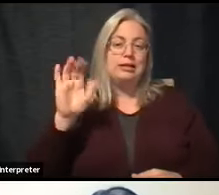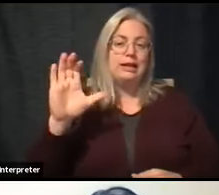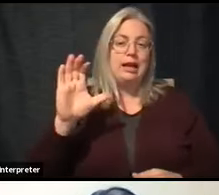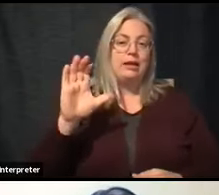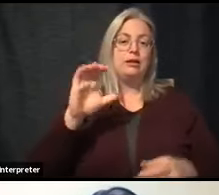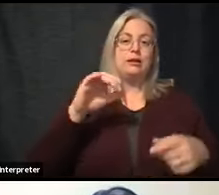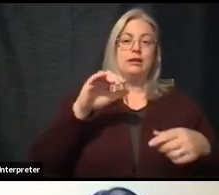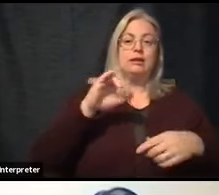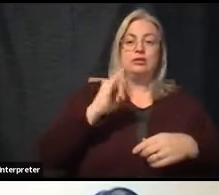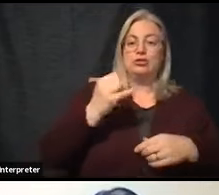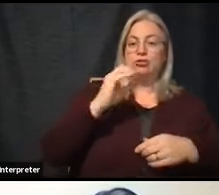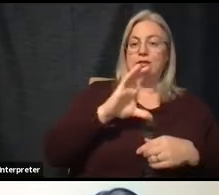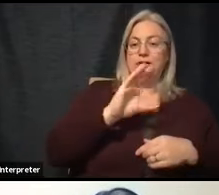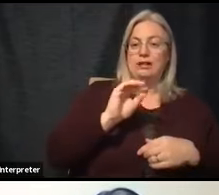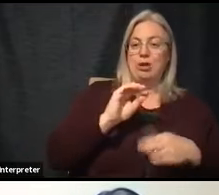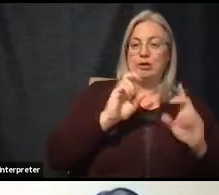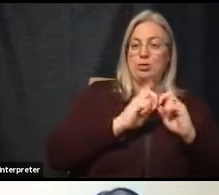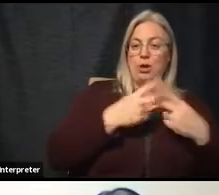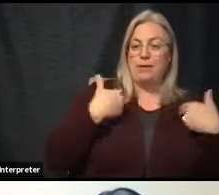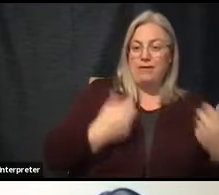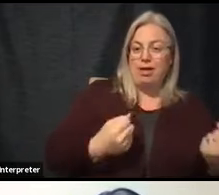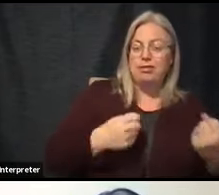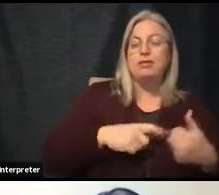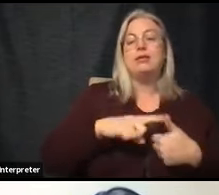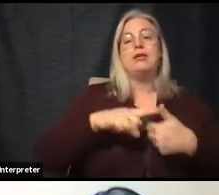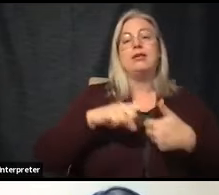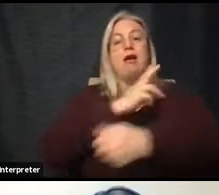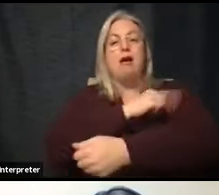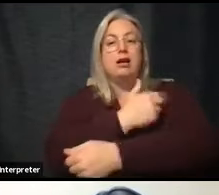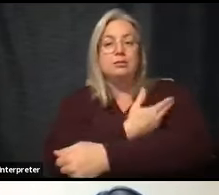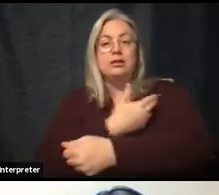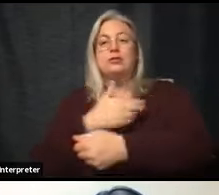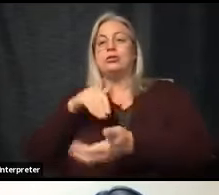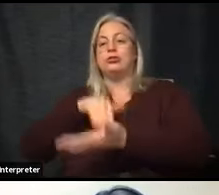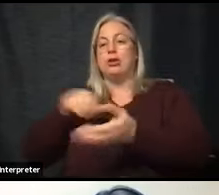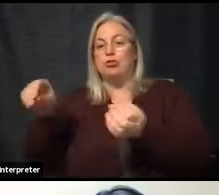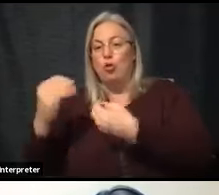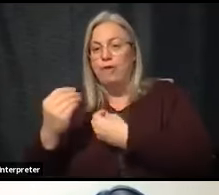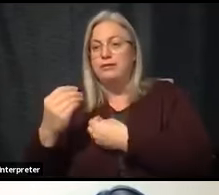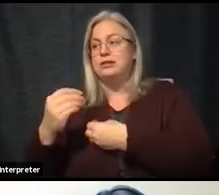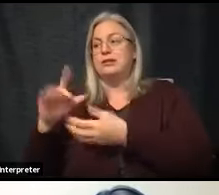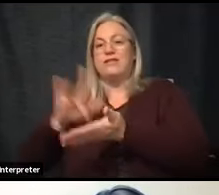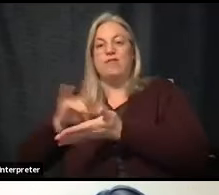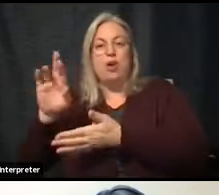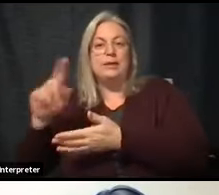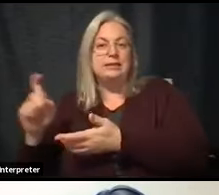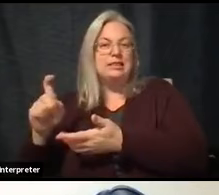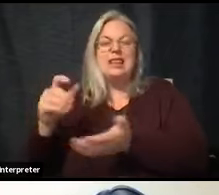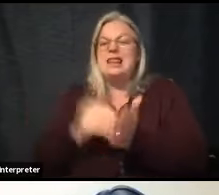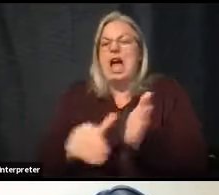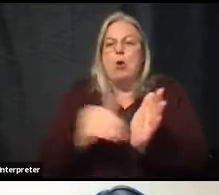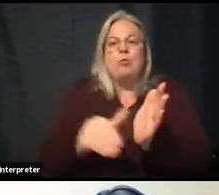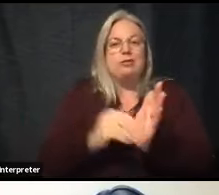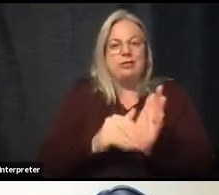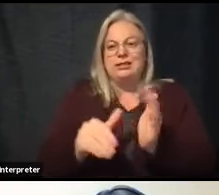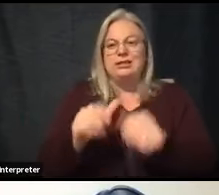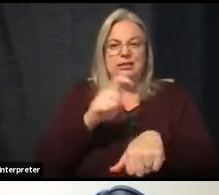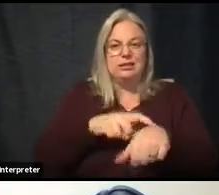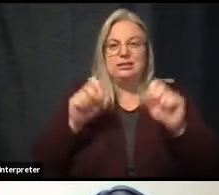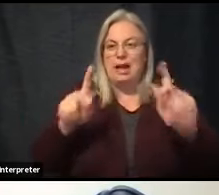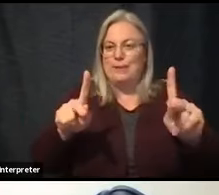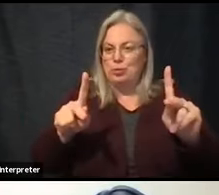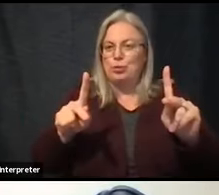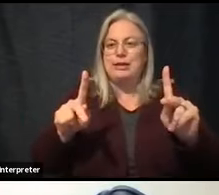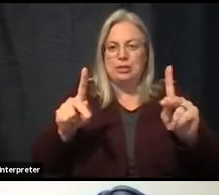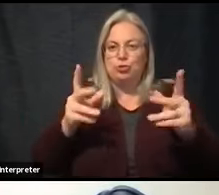other providers, thousands of appointments available to 65+, thousands. Really, when we look